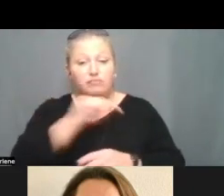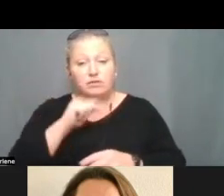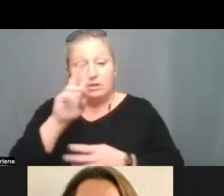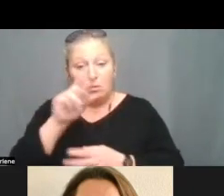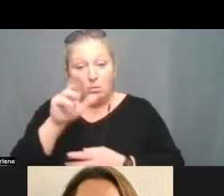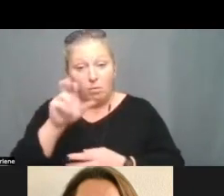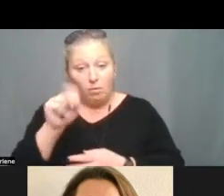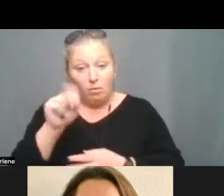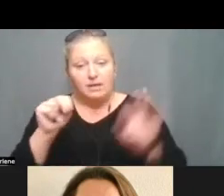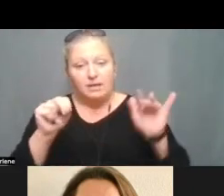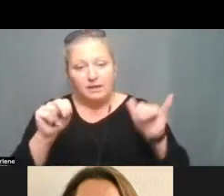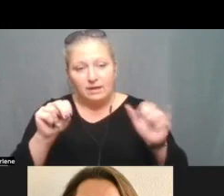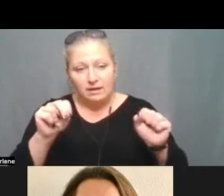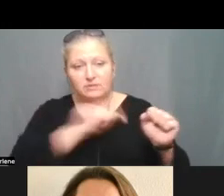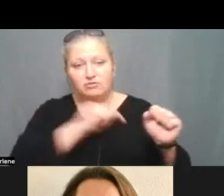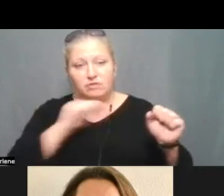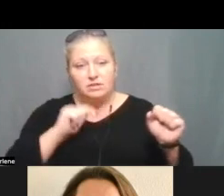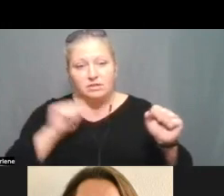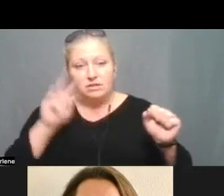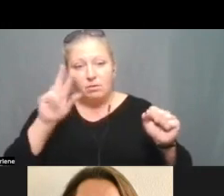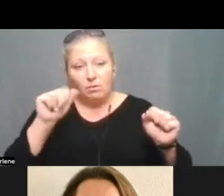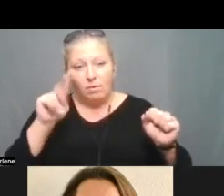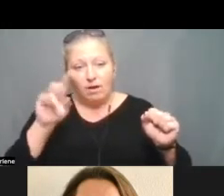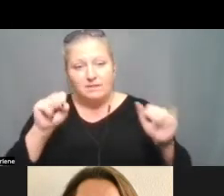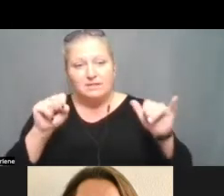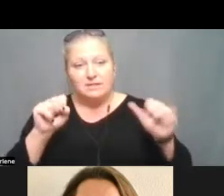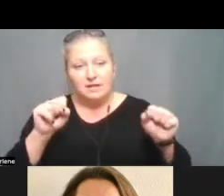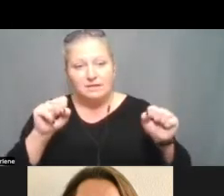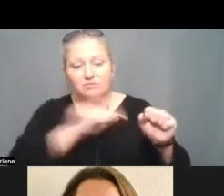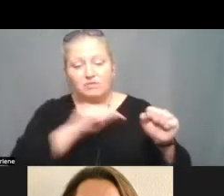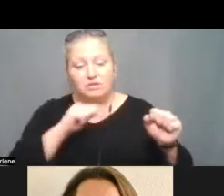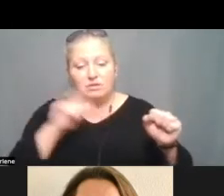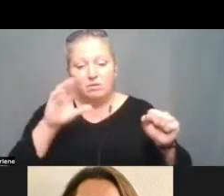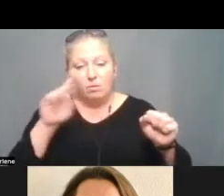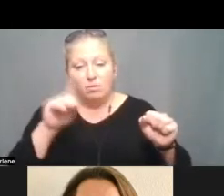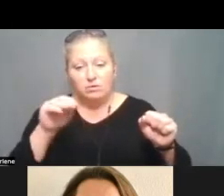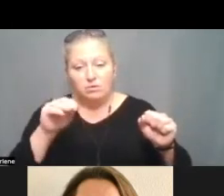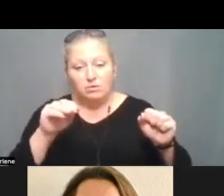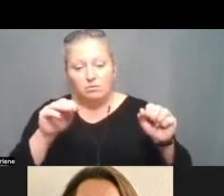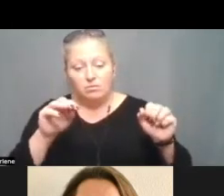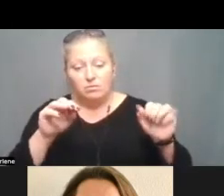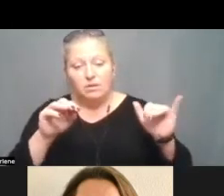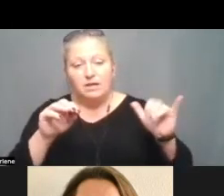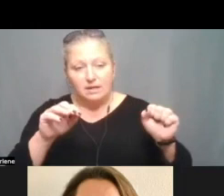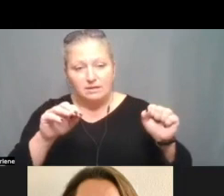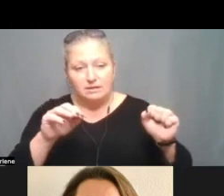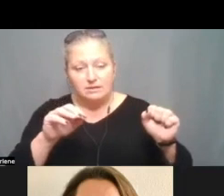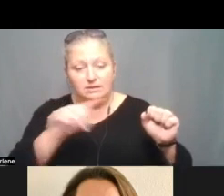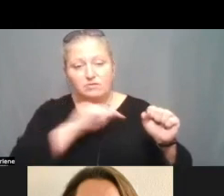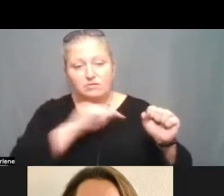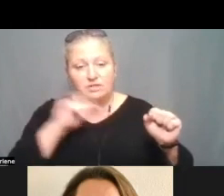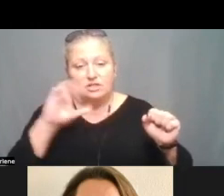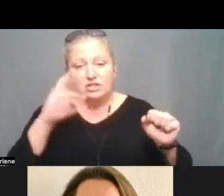Yes. Trustee Watkins? Yes. Trustee Watkins? Corzo? Yes. Trustee Chen?